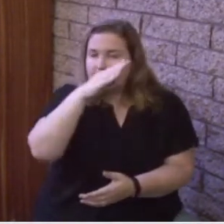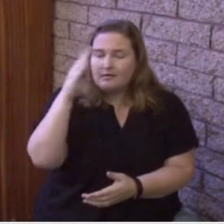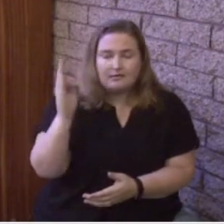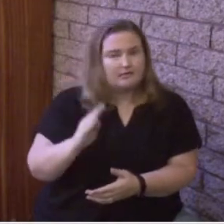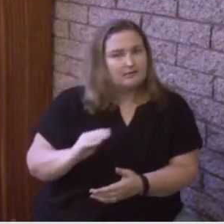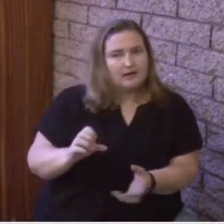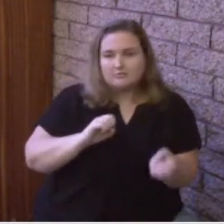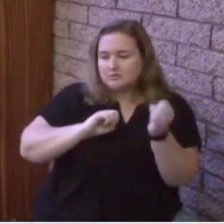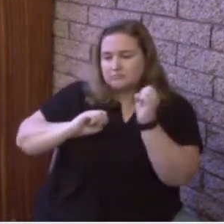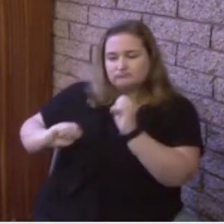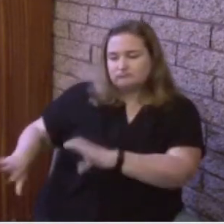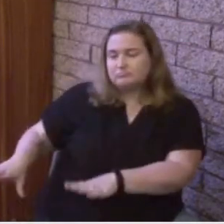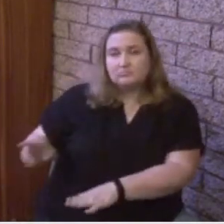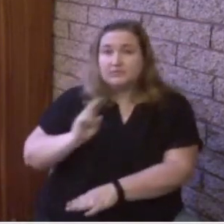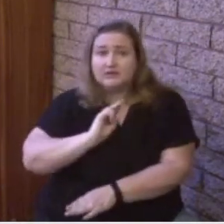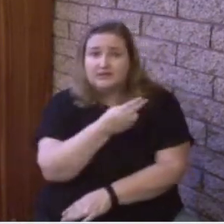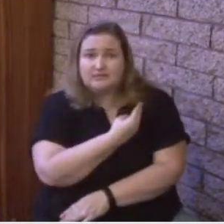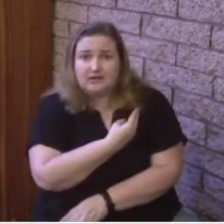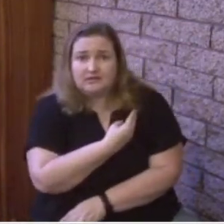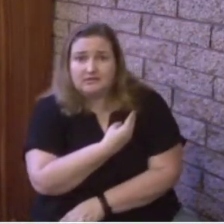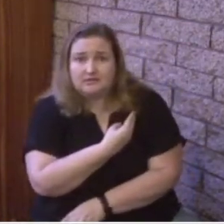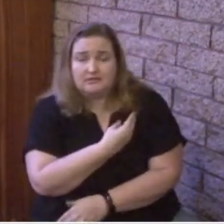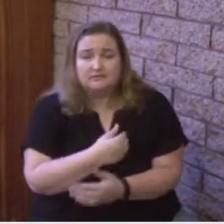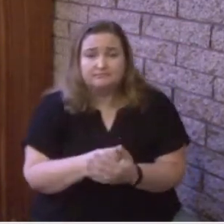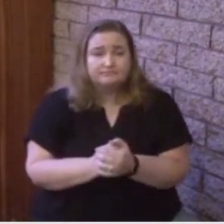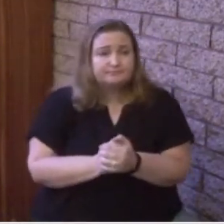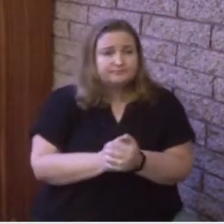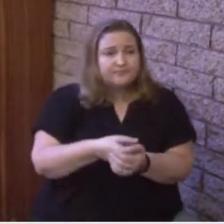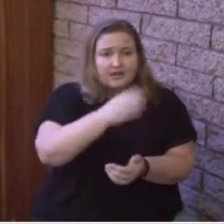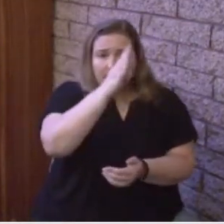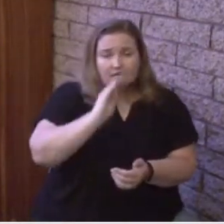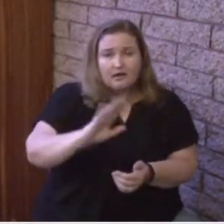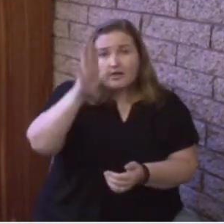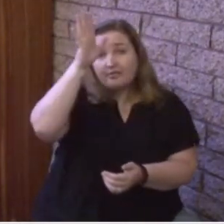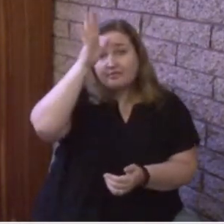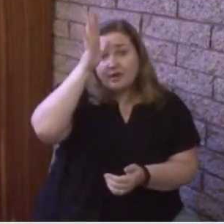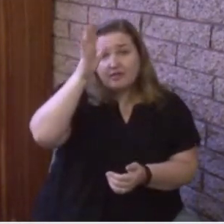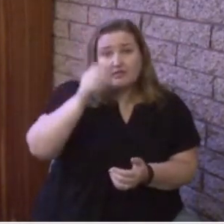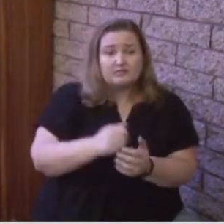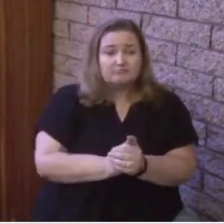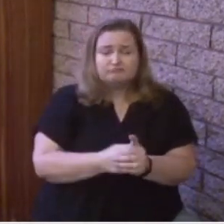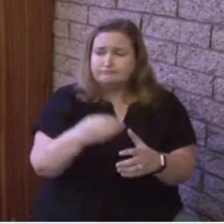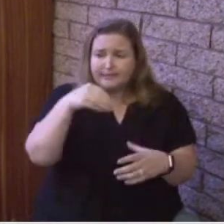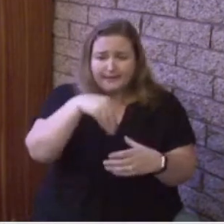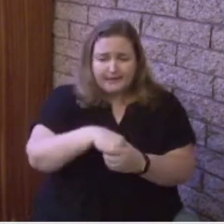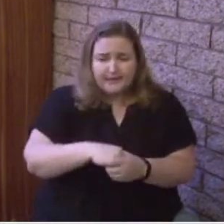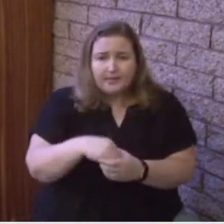Whether it's God the Father, we look in the Old Testament, and we see that God appeared in the temple,